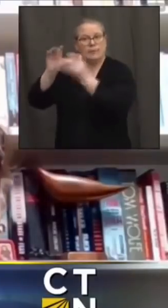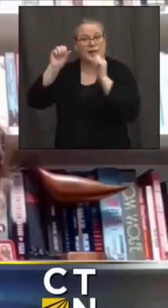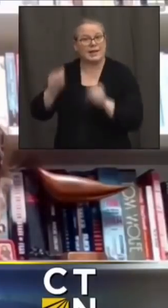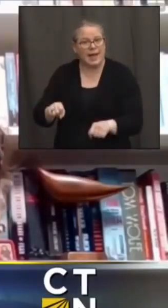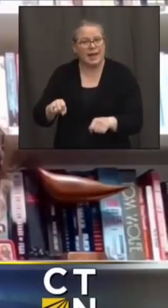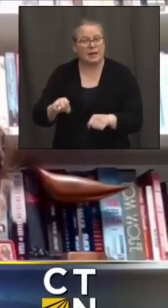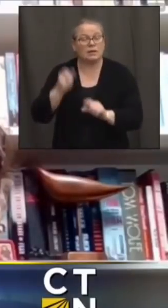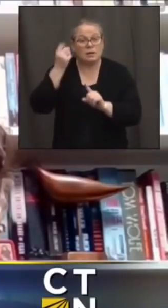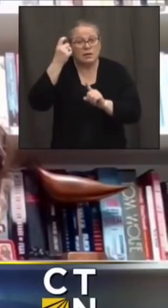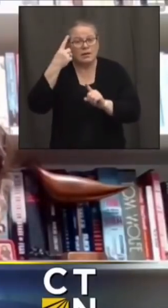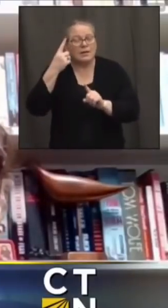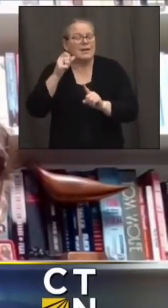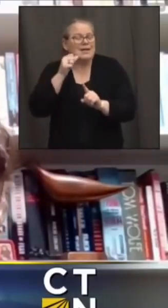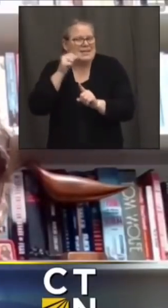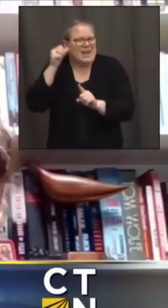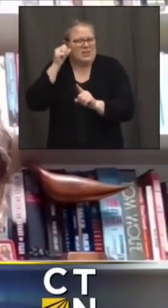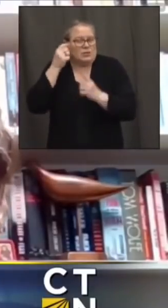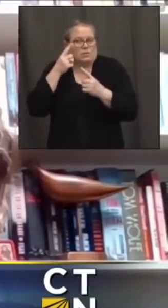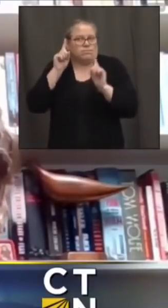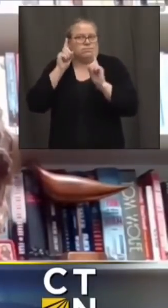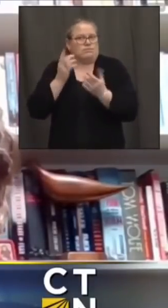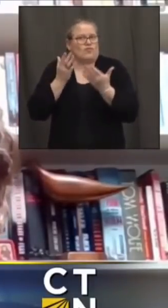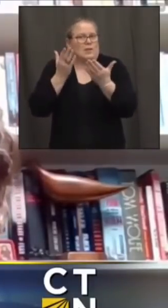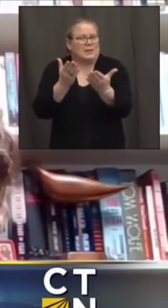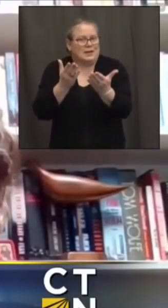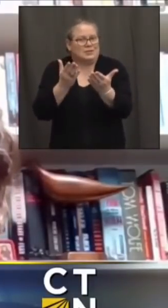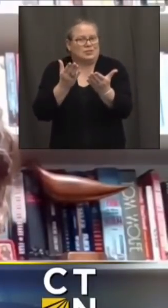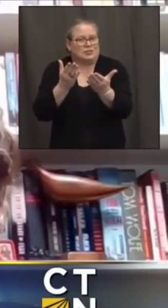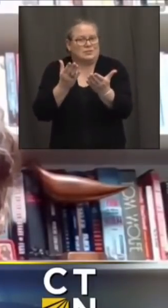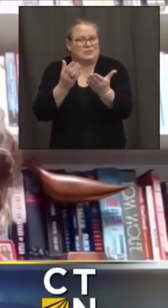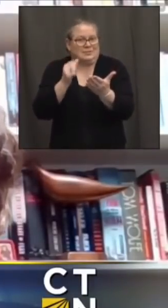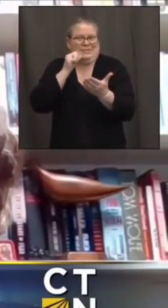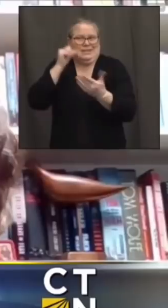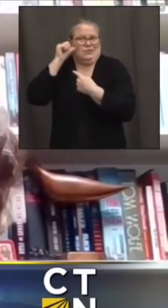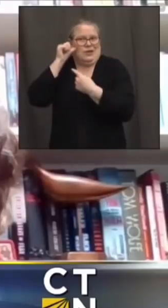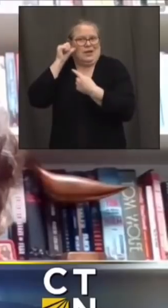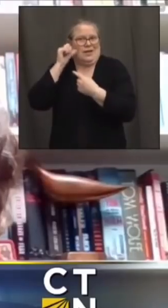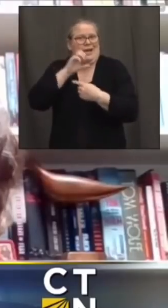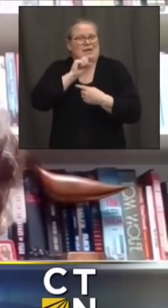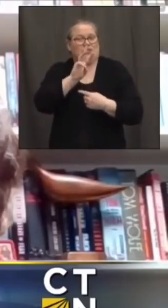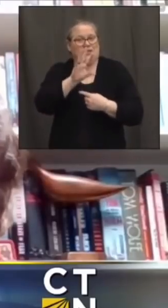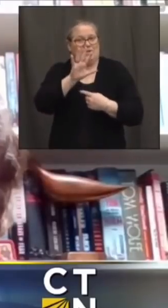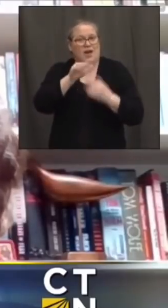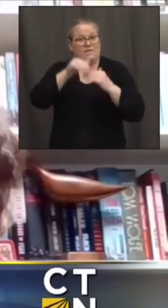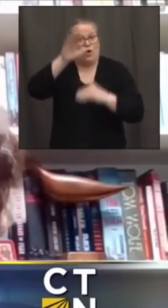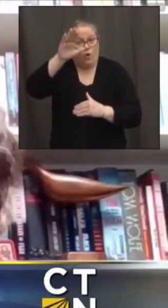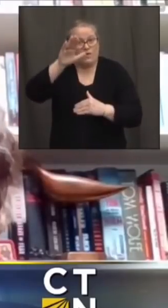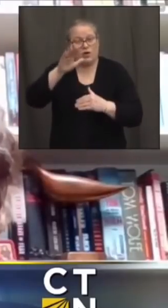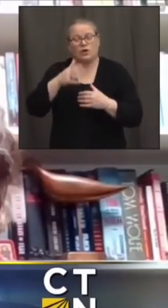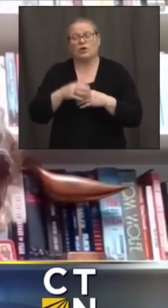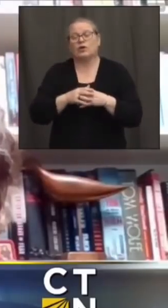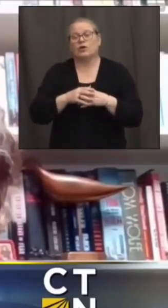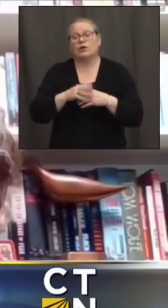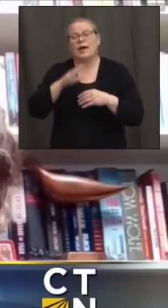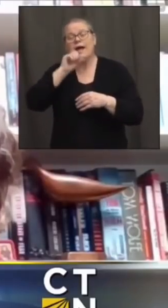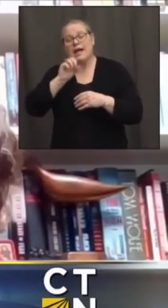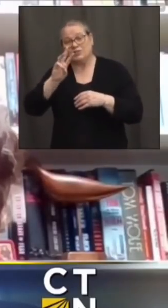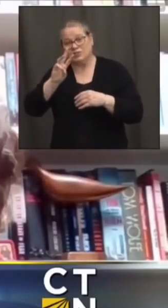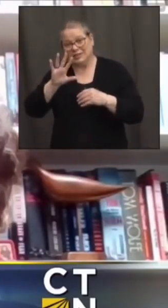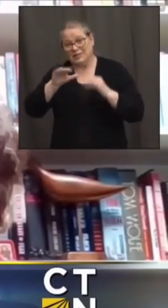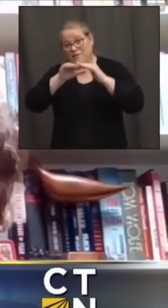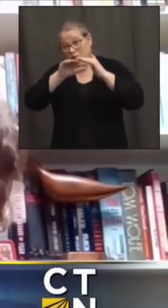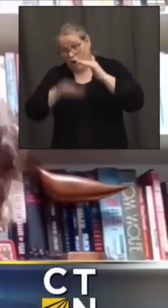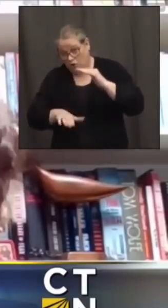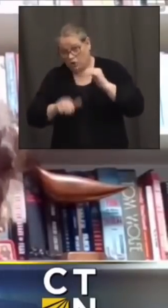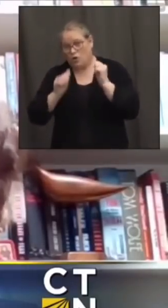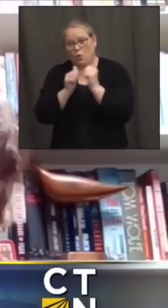yesterday um around the uh the 65 and older and the under 65 with chronic conditions we're still